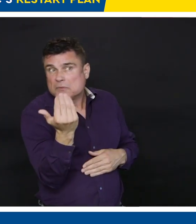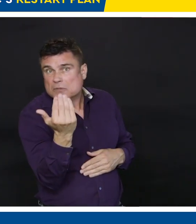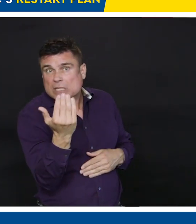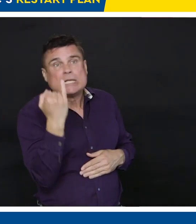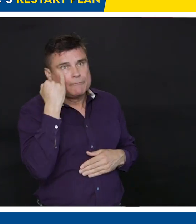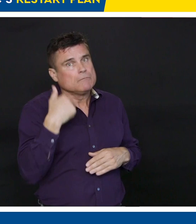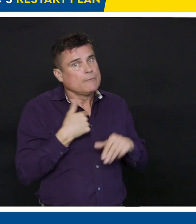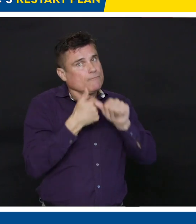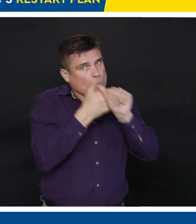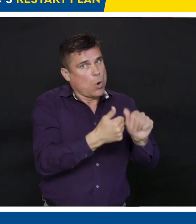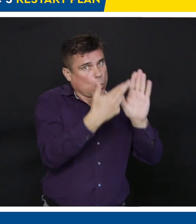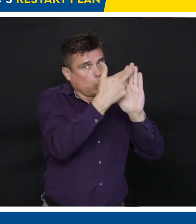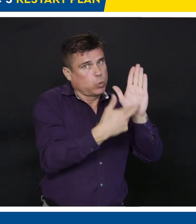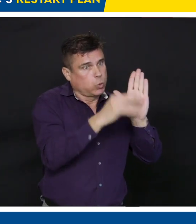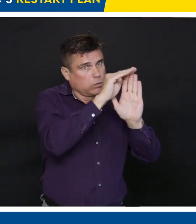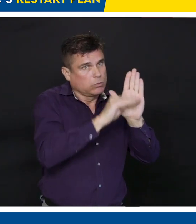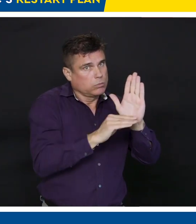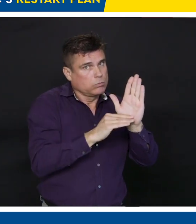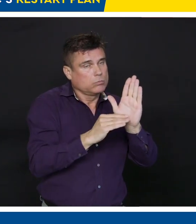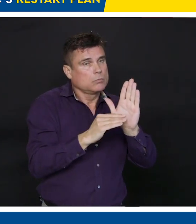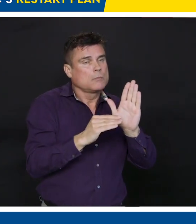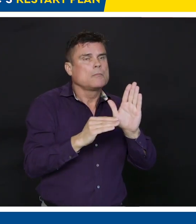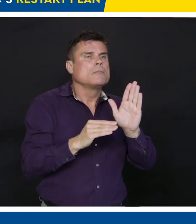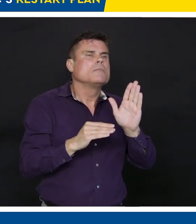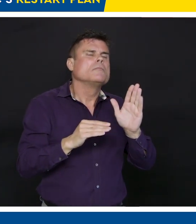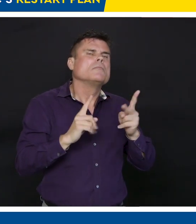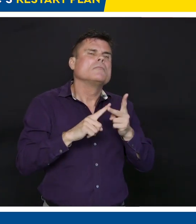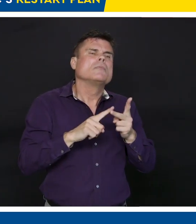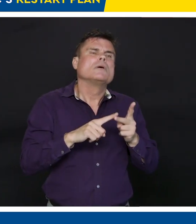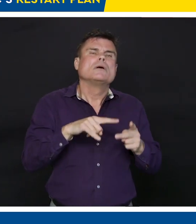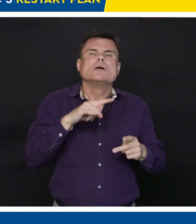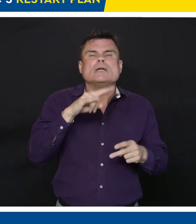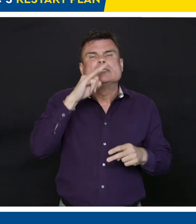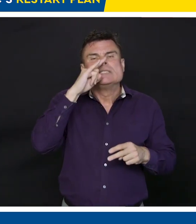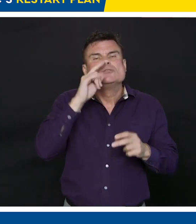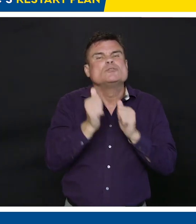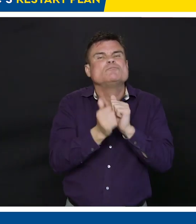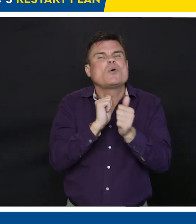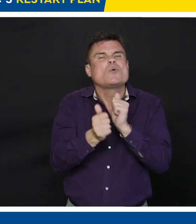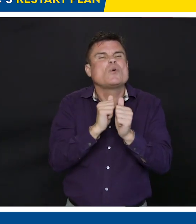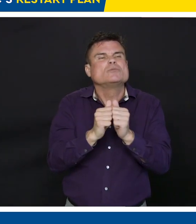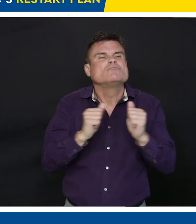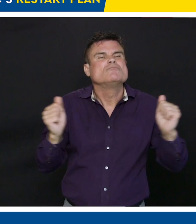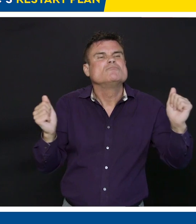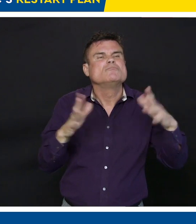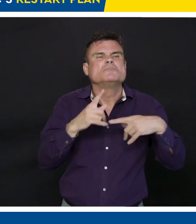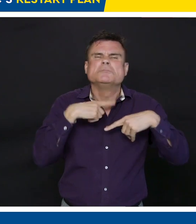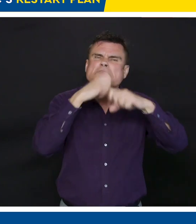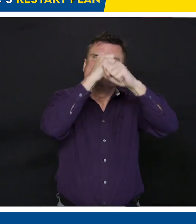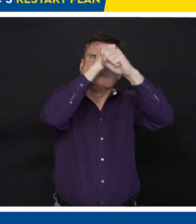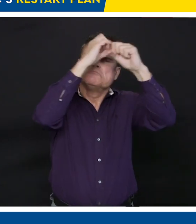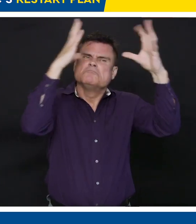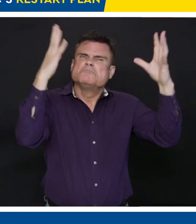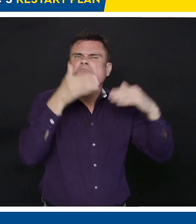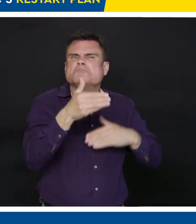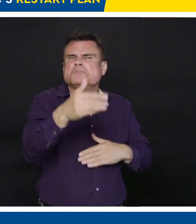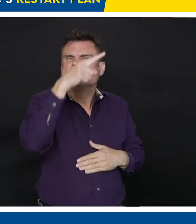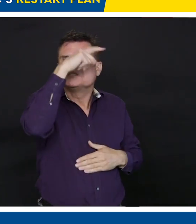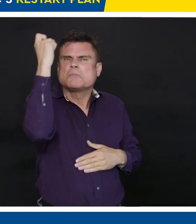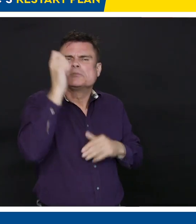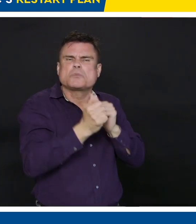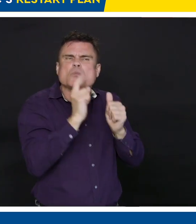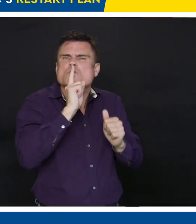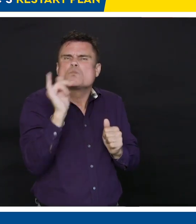came up in the technical briefing. I haven't heard that today. I just want to know how you envision kids' sports playing out over the summer. Well, I'll start with the back and